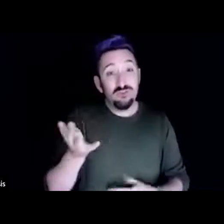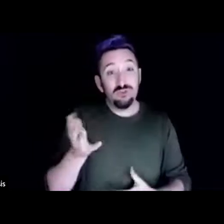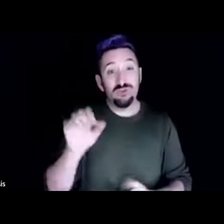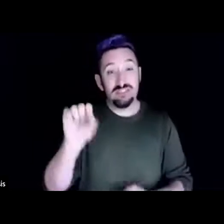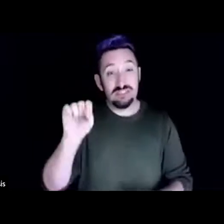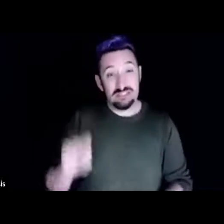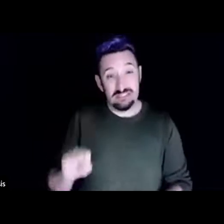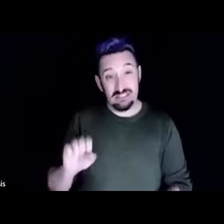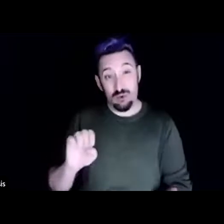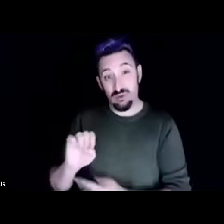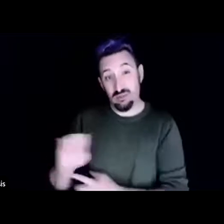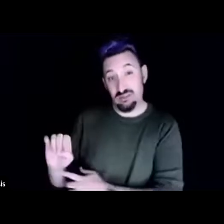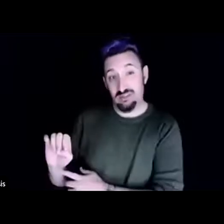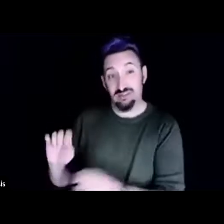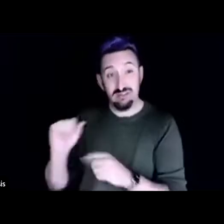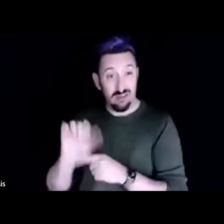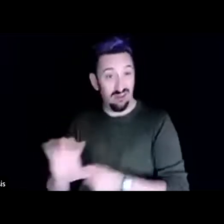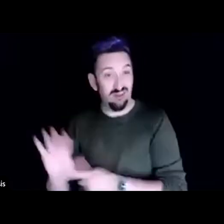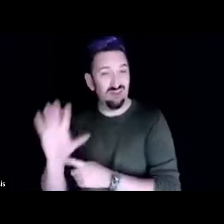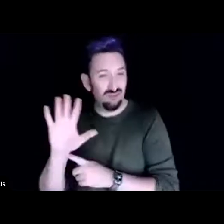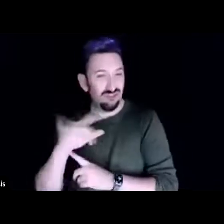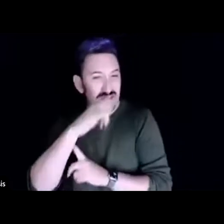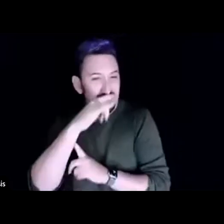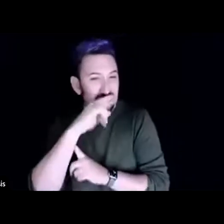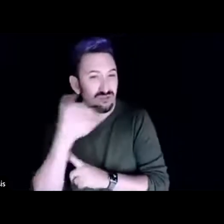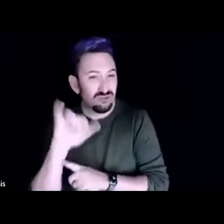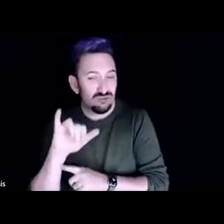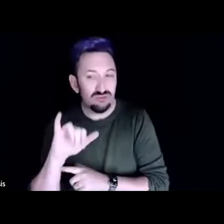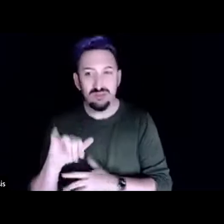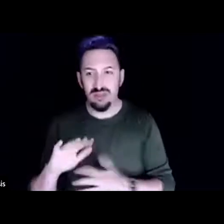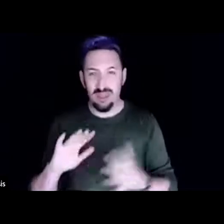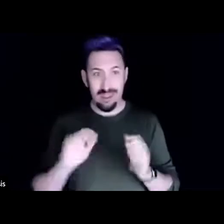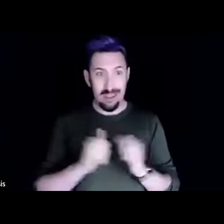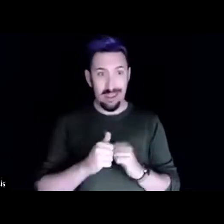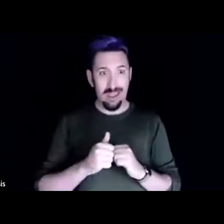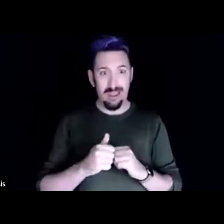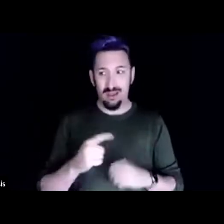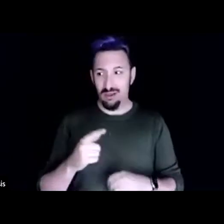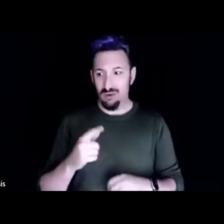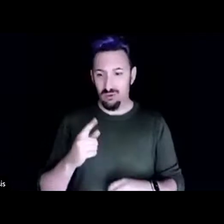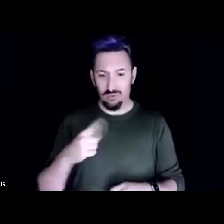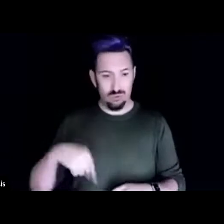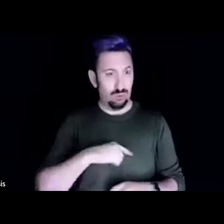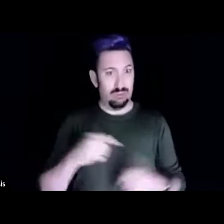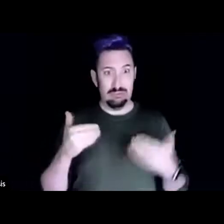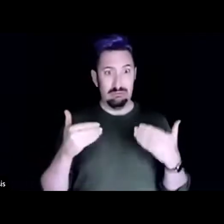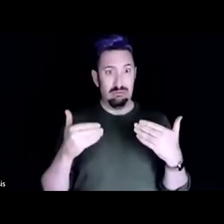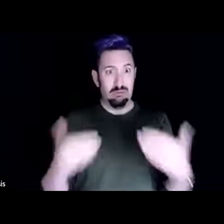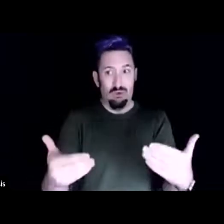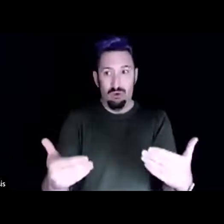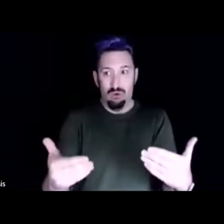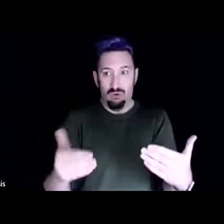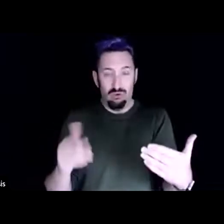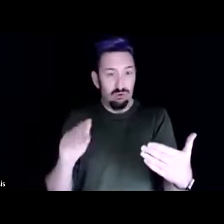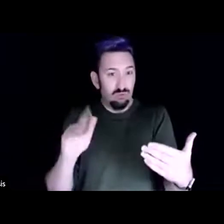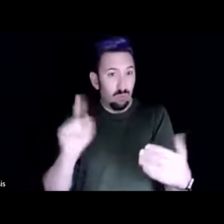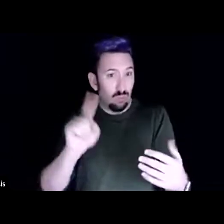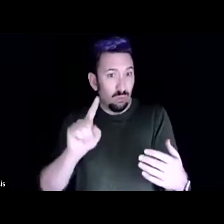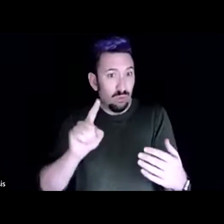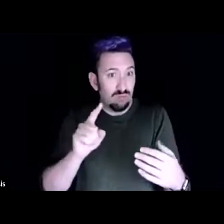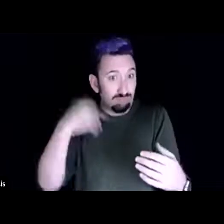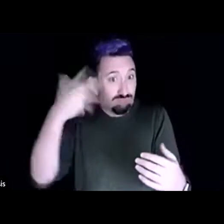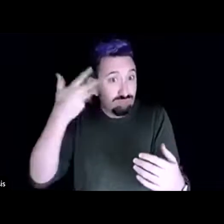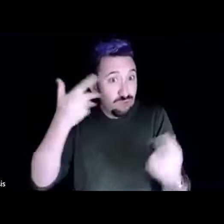going to get along in the hood where crazy things can also happen um and then I also quickly